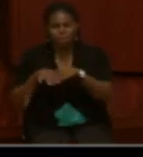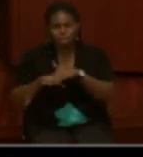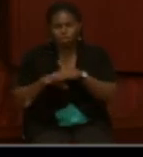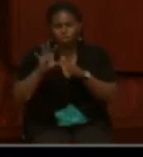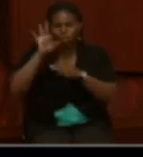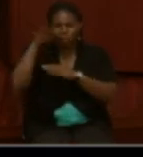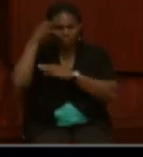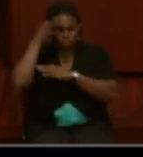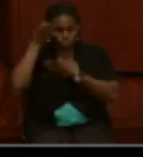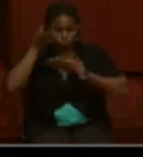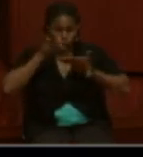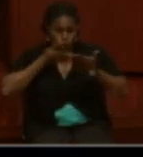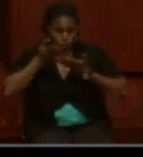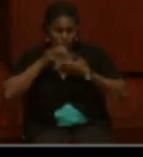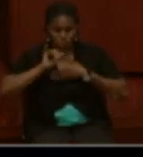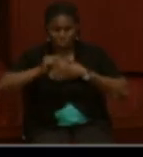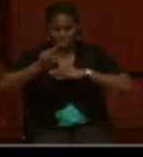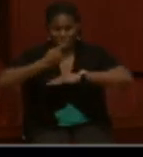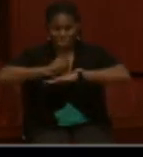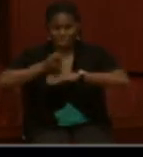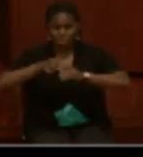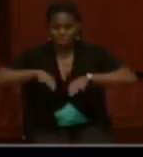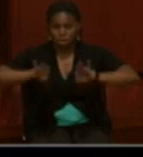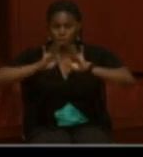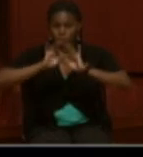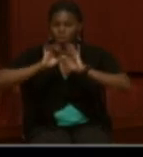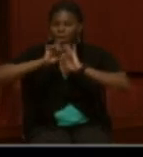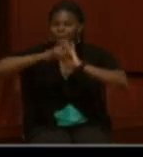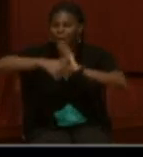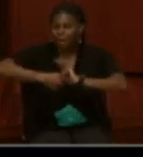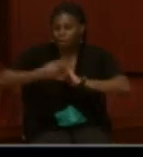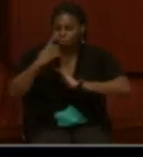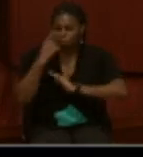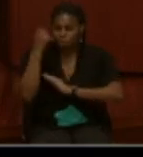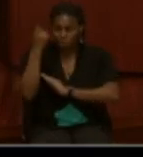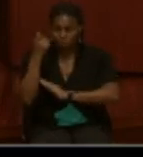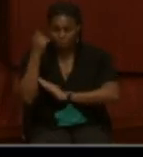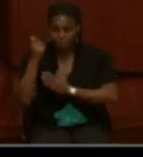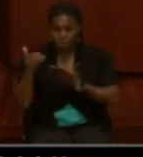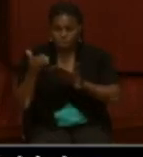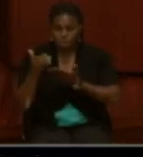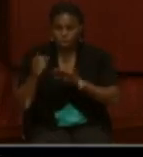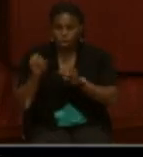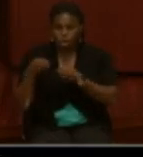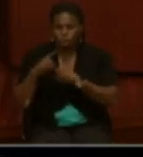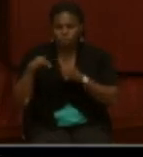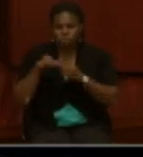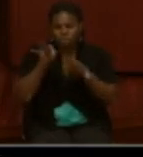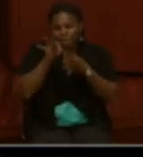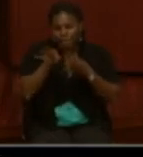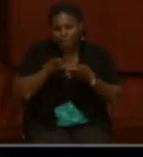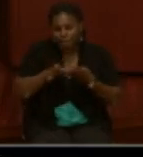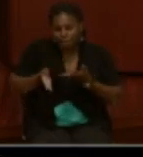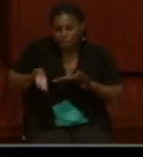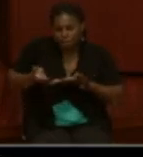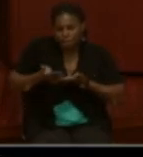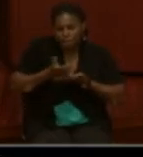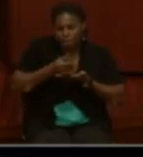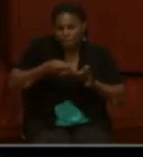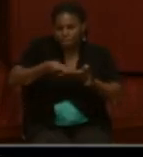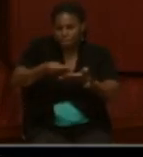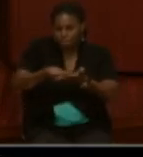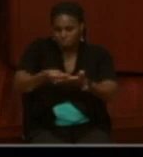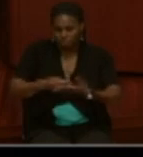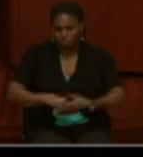service. So that date would have been critical later for the pension office when they calculated a veteran's federal